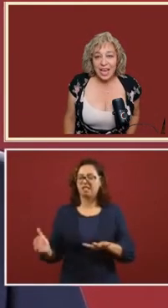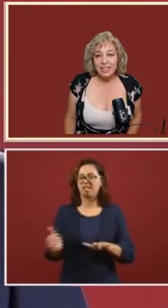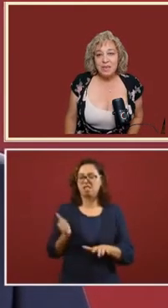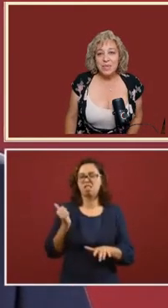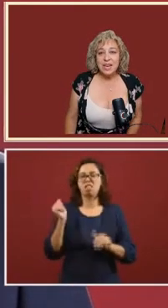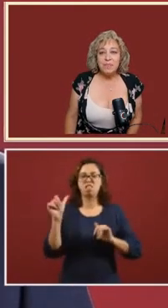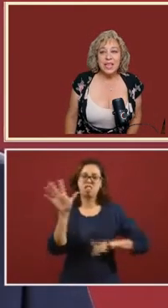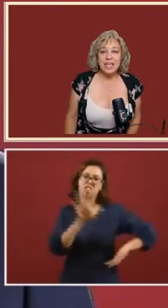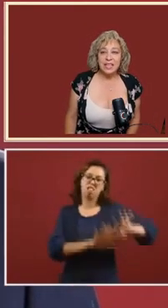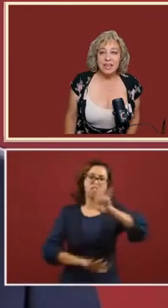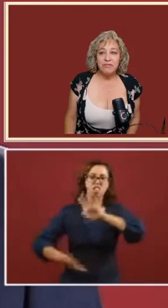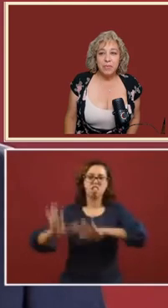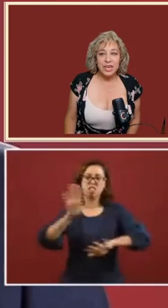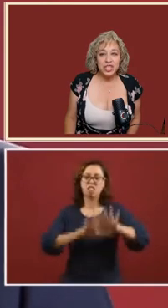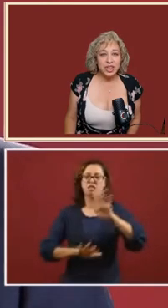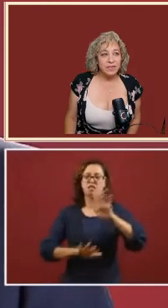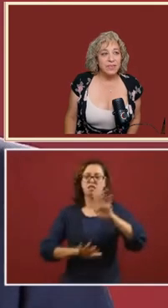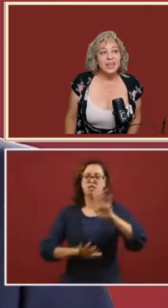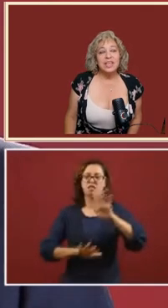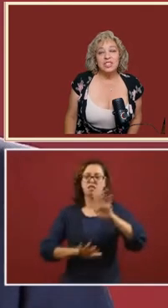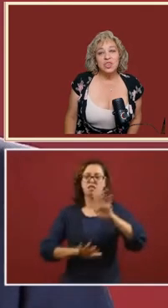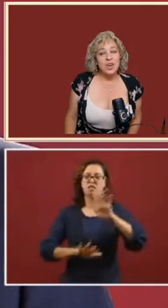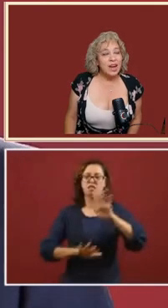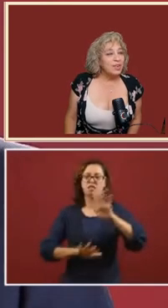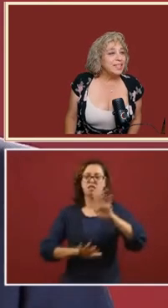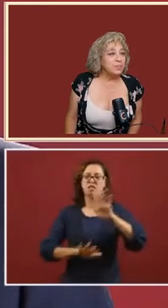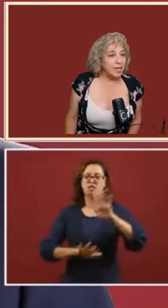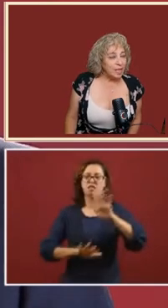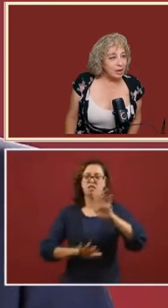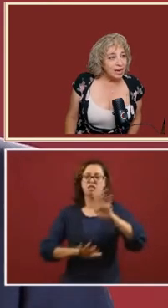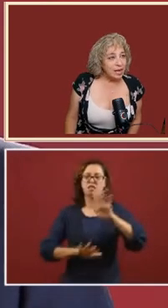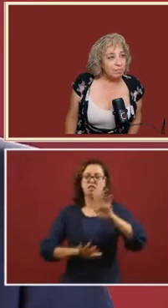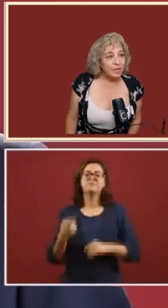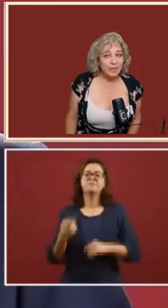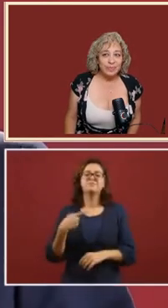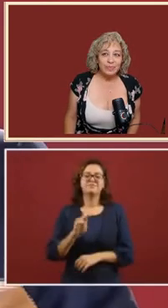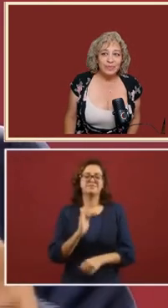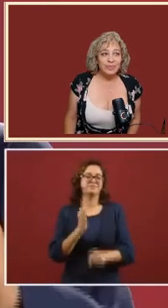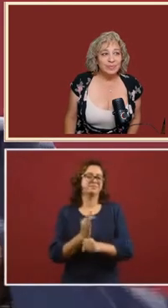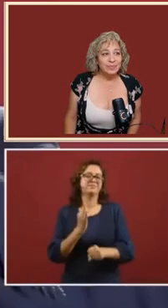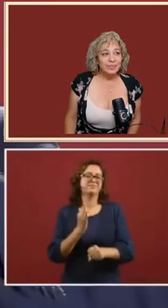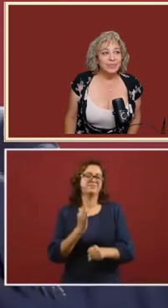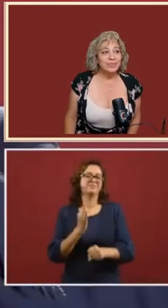And they manipulate the information. So now it's been cleared up.